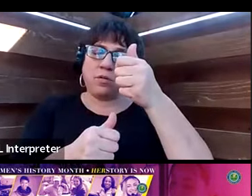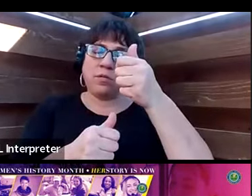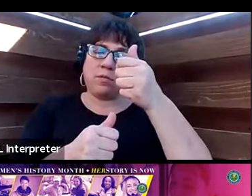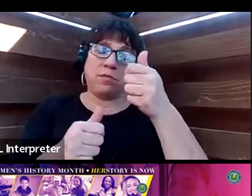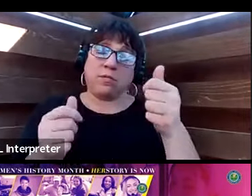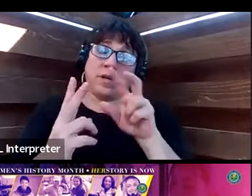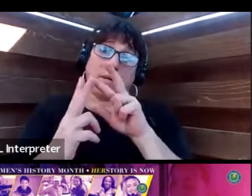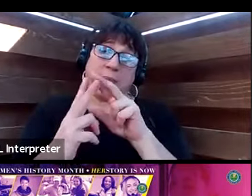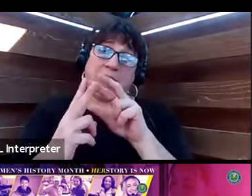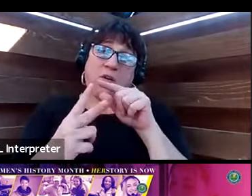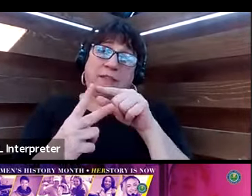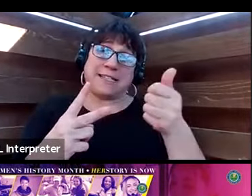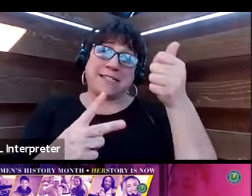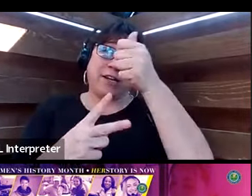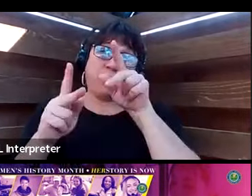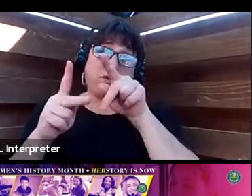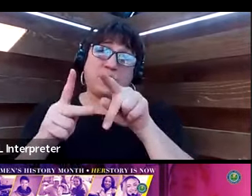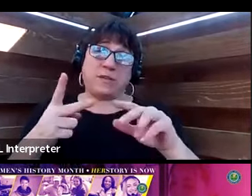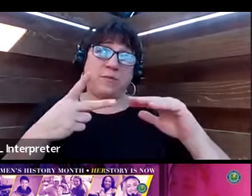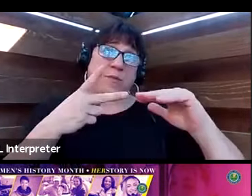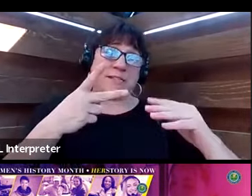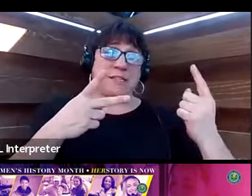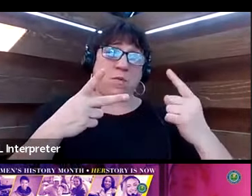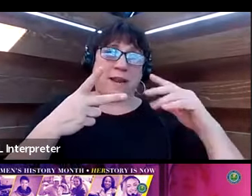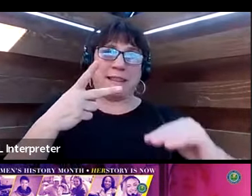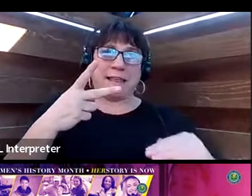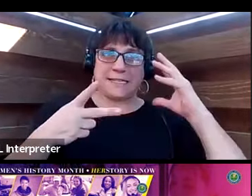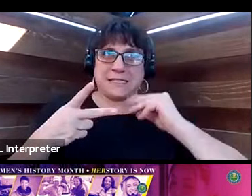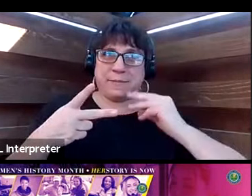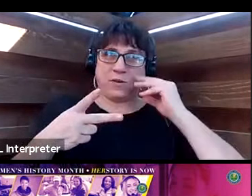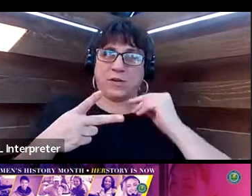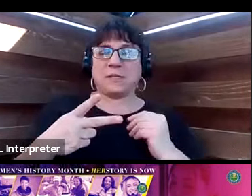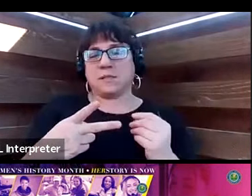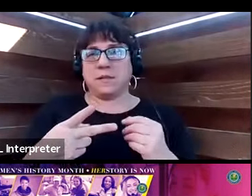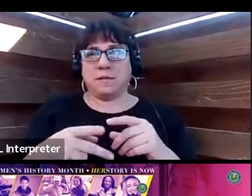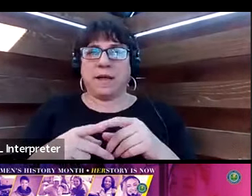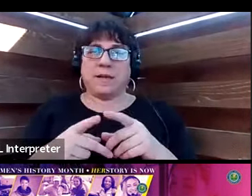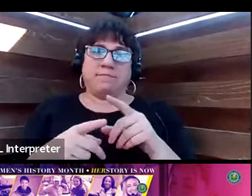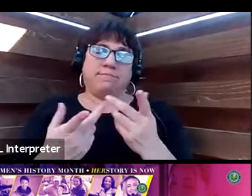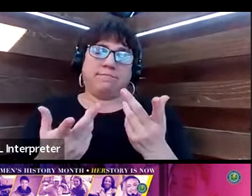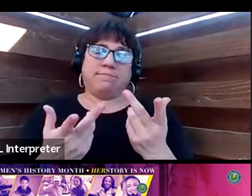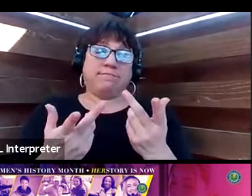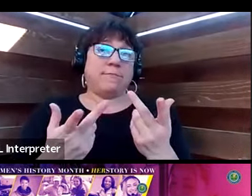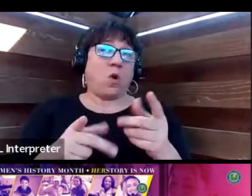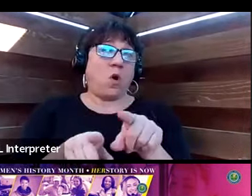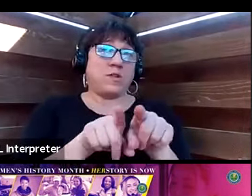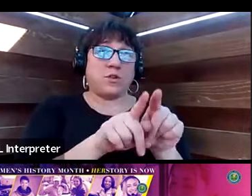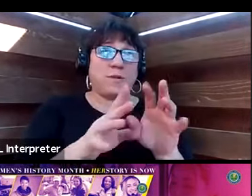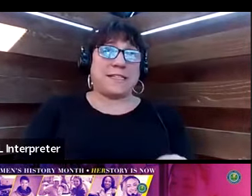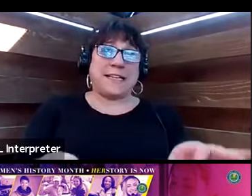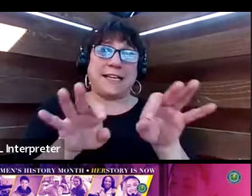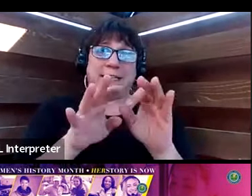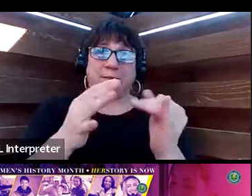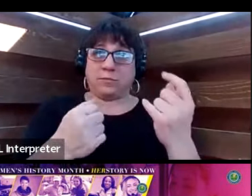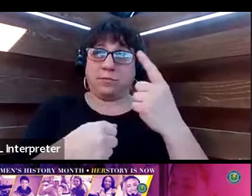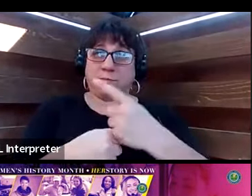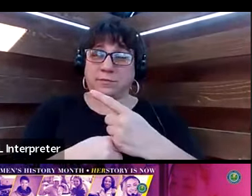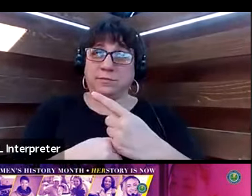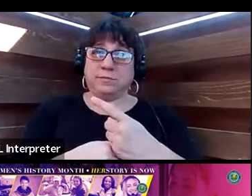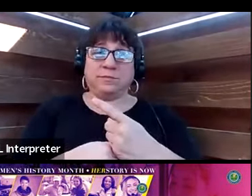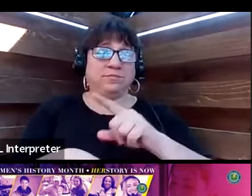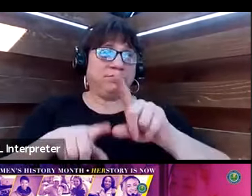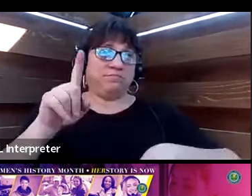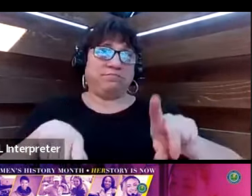personnel, because that provides you with their perspectives. And then also what's key these days when you have a dispersed